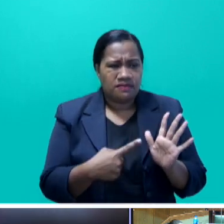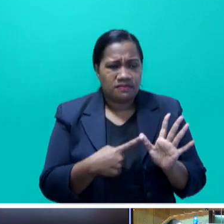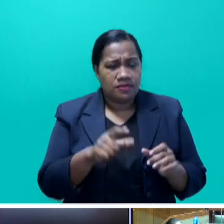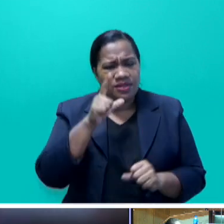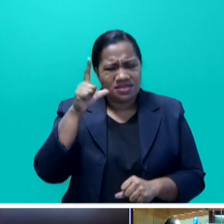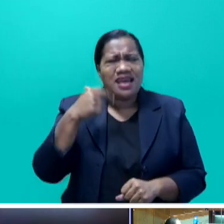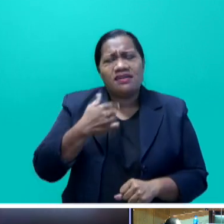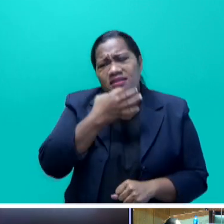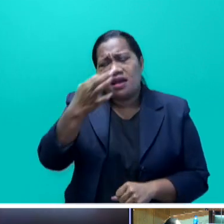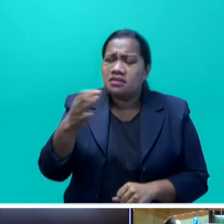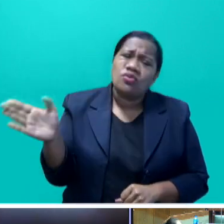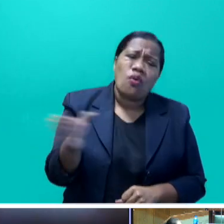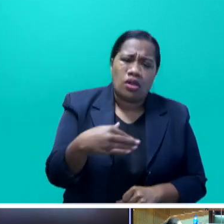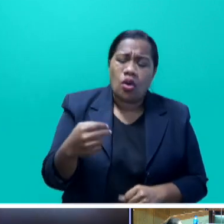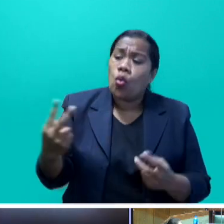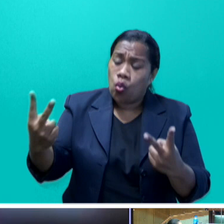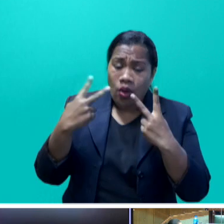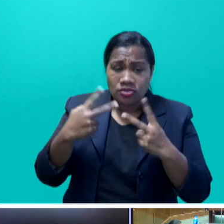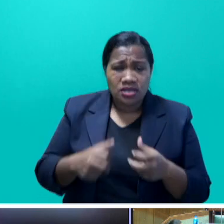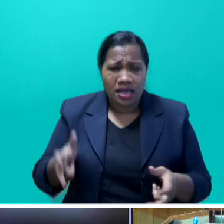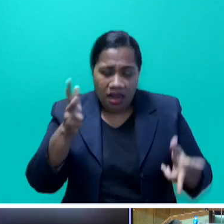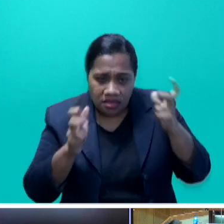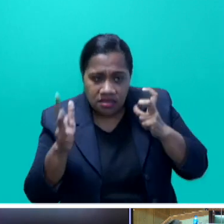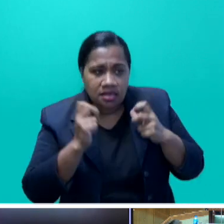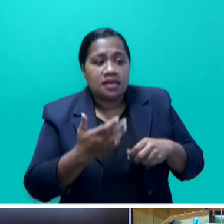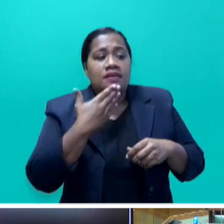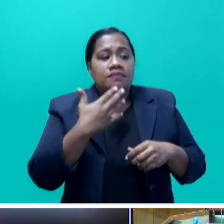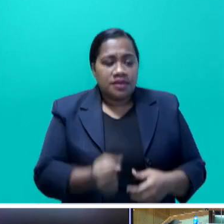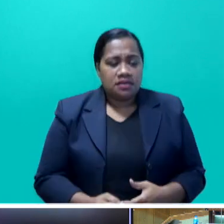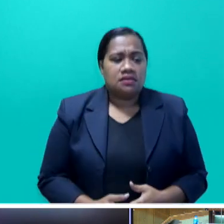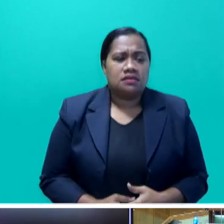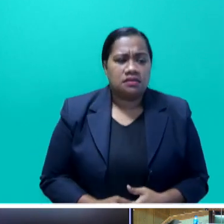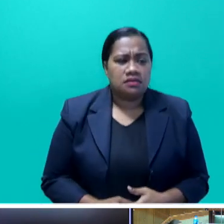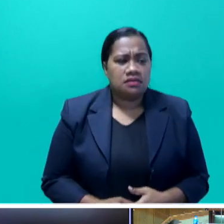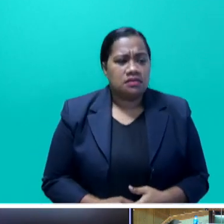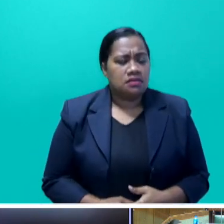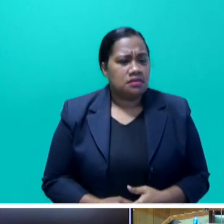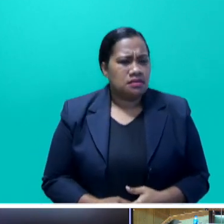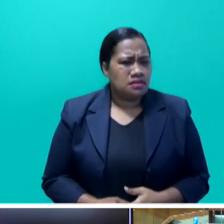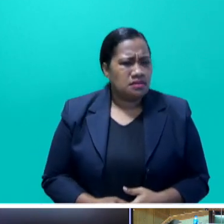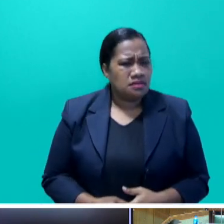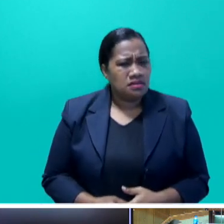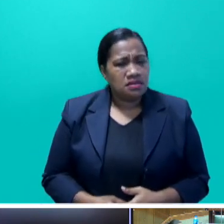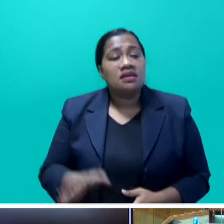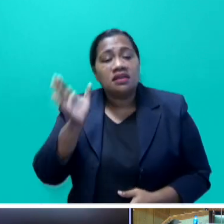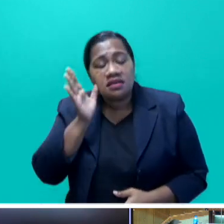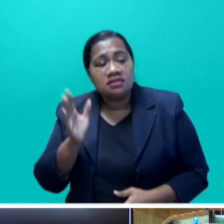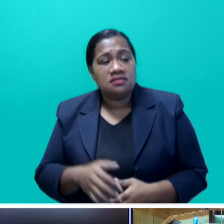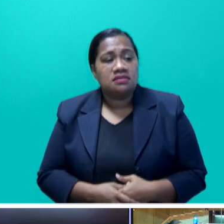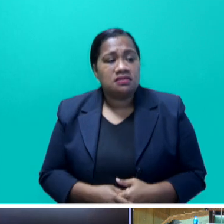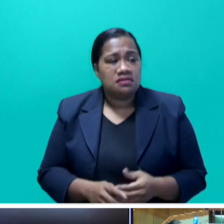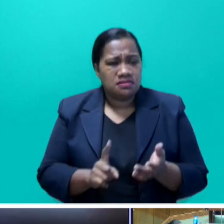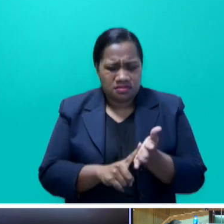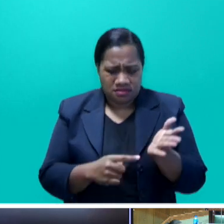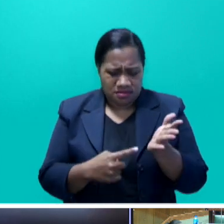everyone watching and listening, please read what the CEO of TLTB has stated. So, I suspect,